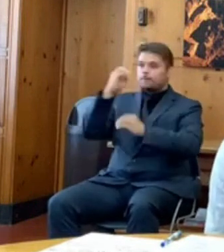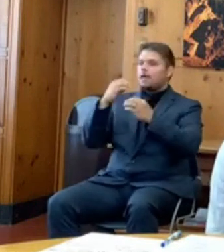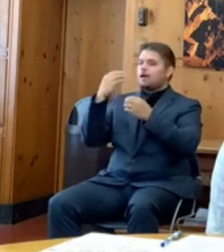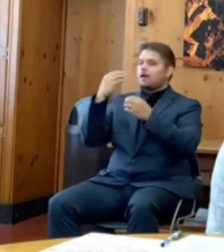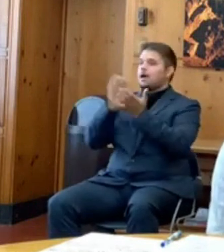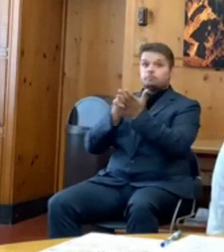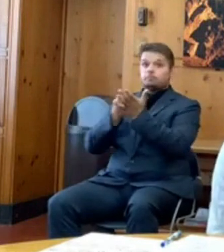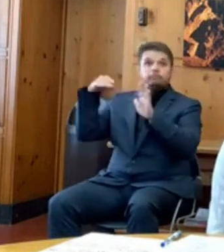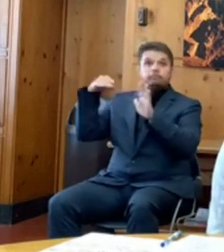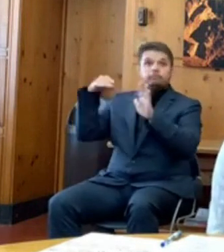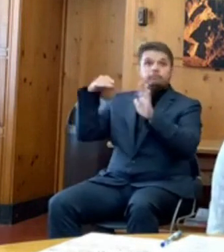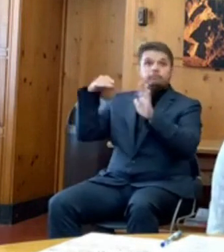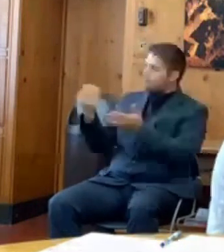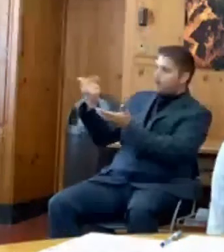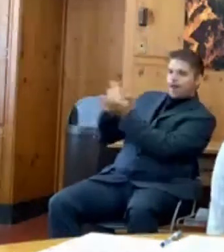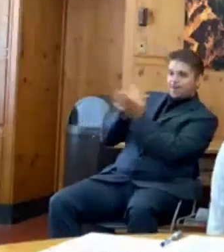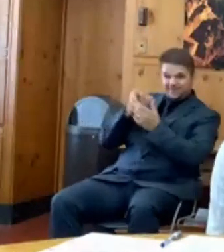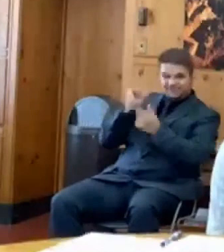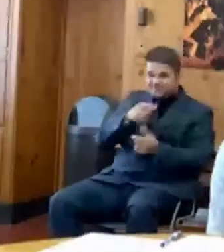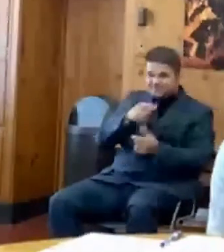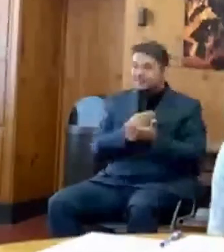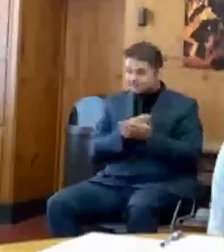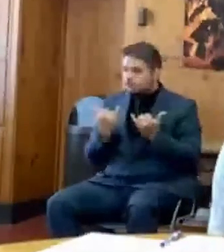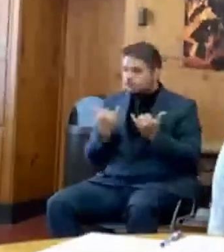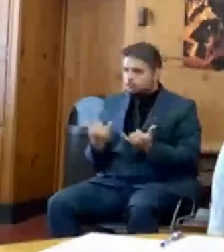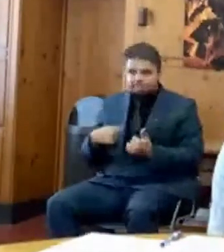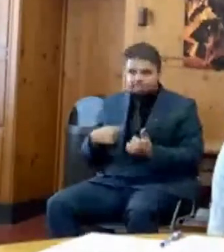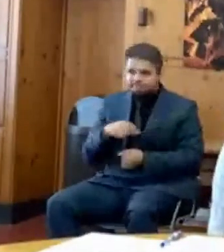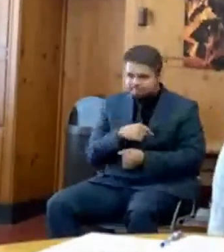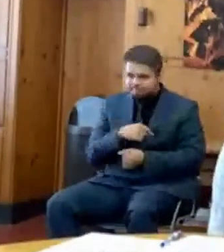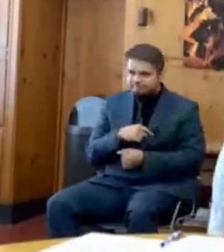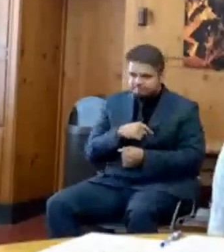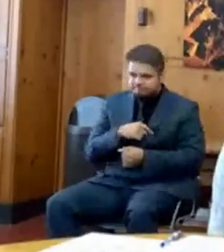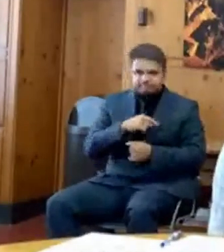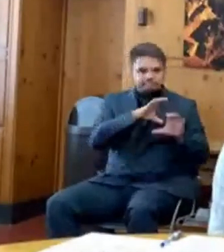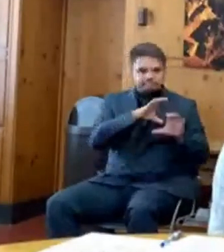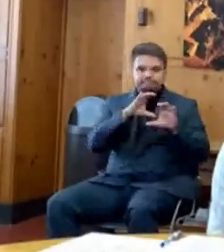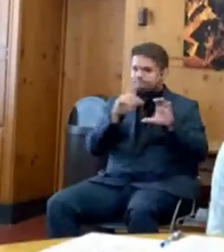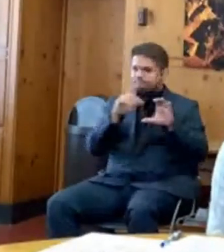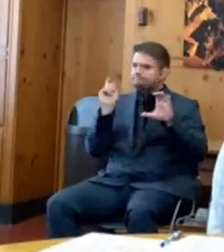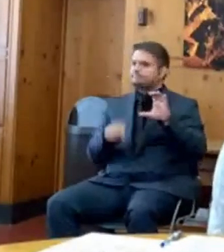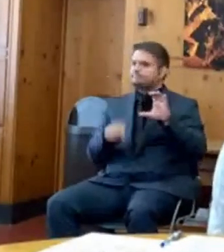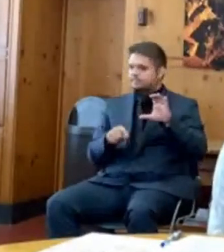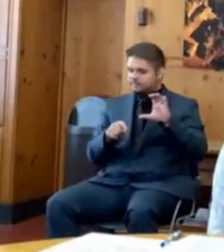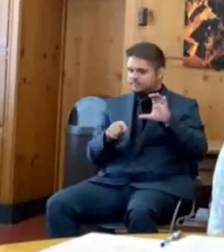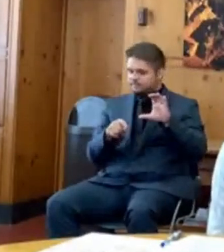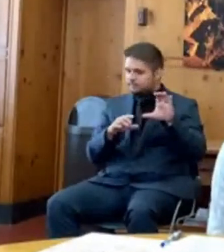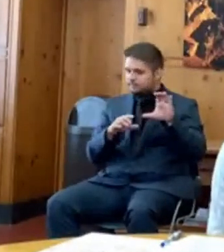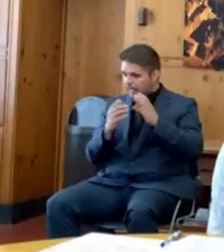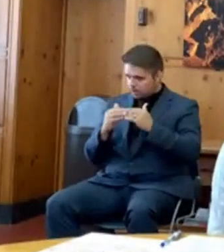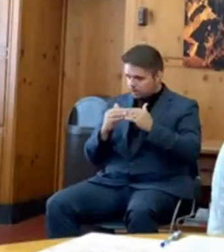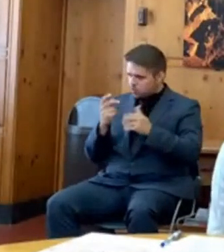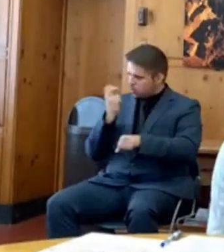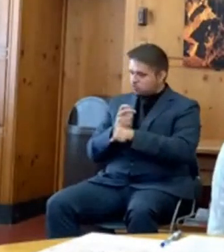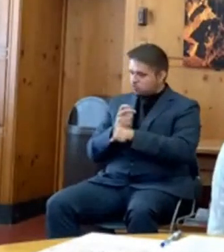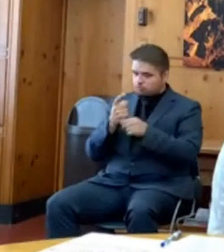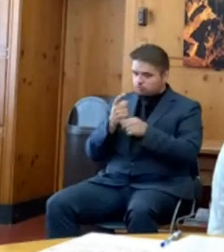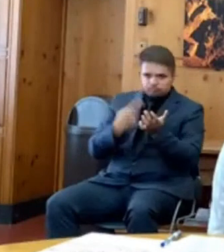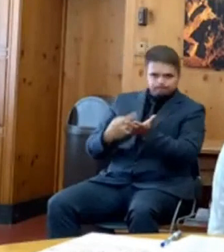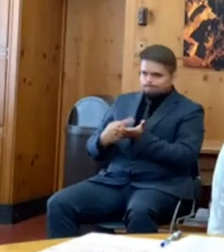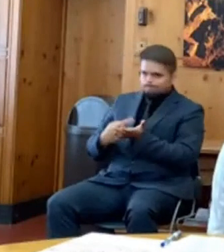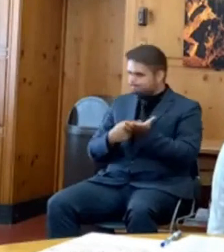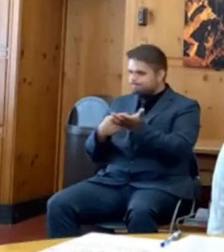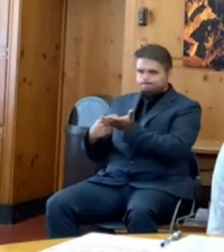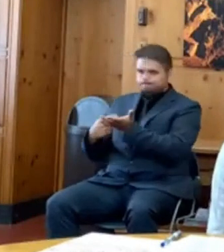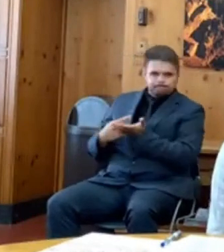of it now, the budget decisions next year become even harder. And we already know that there are more